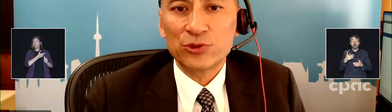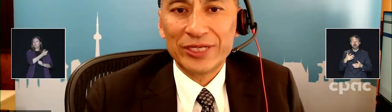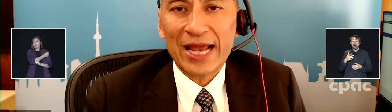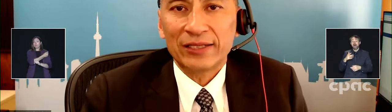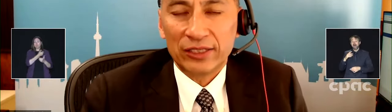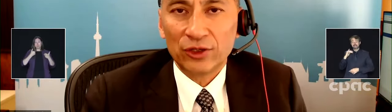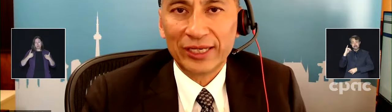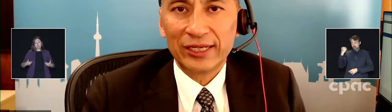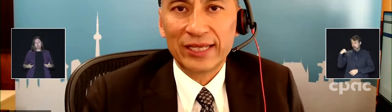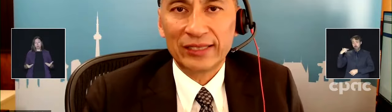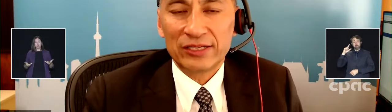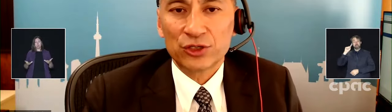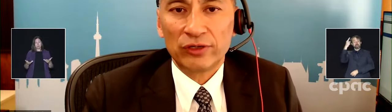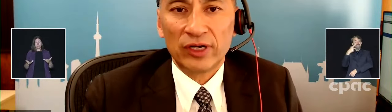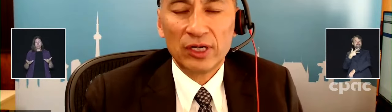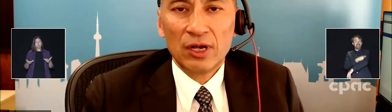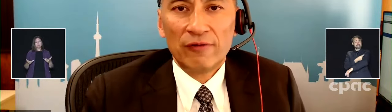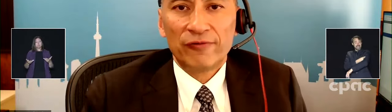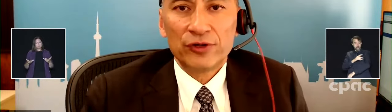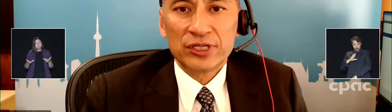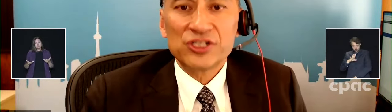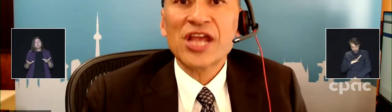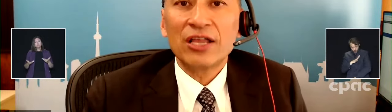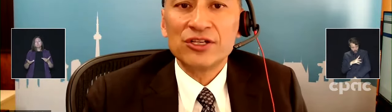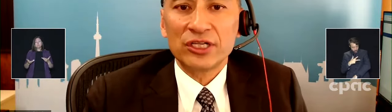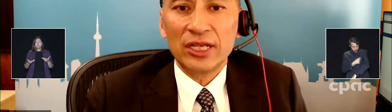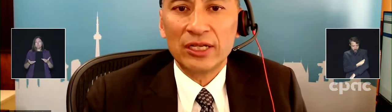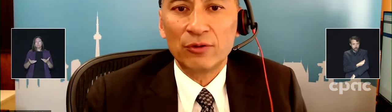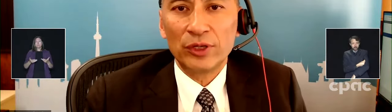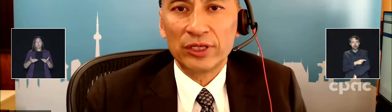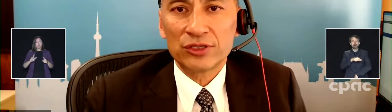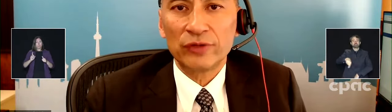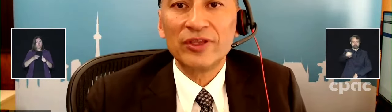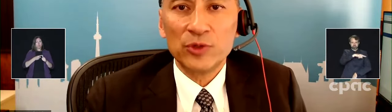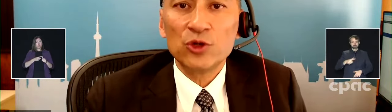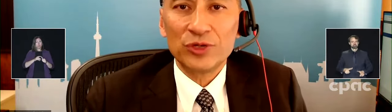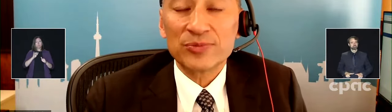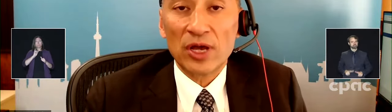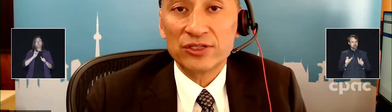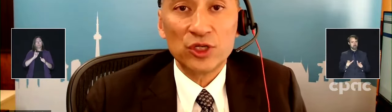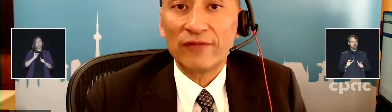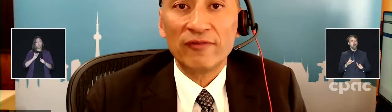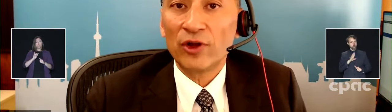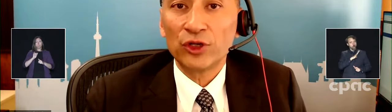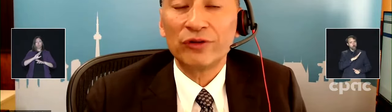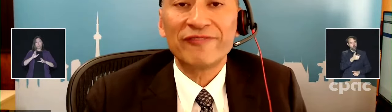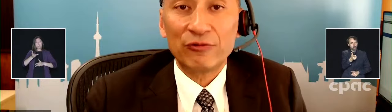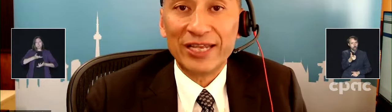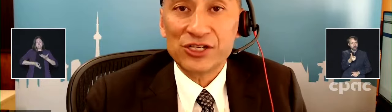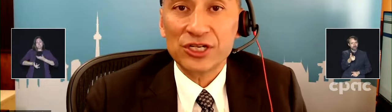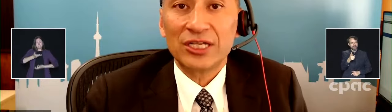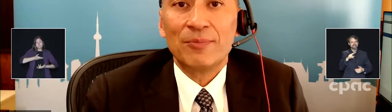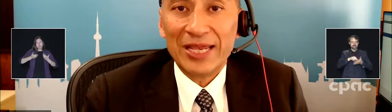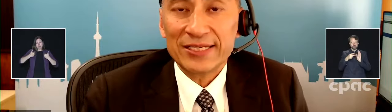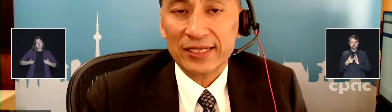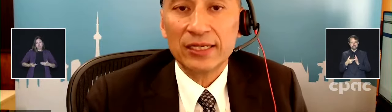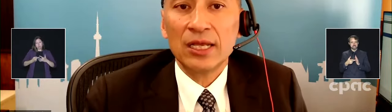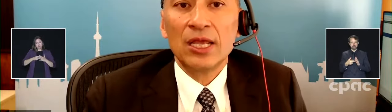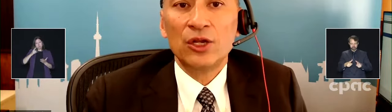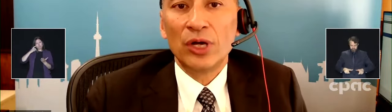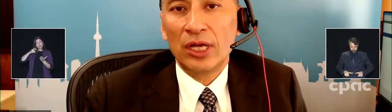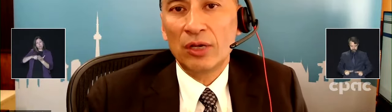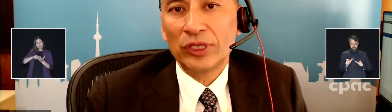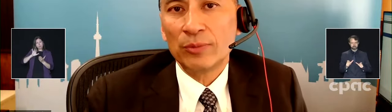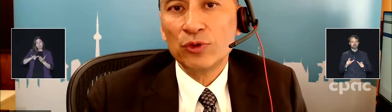body's reacted, getting that first challenge with the immune response. So you have a very good foundation and a base.